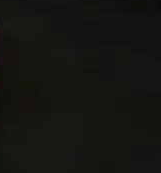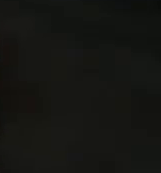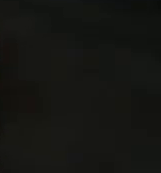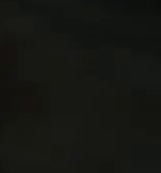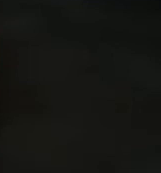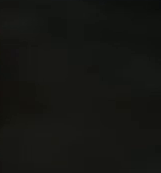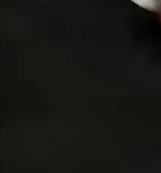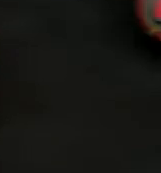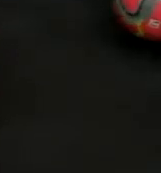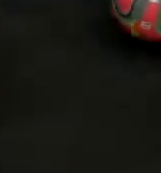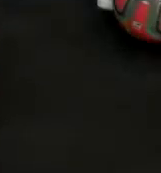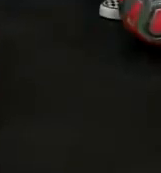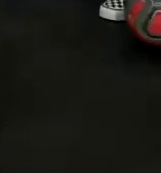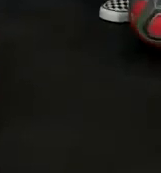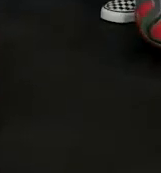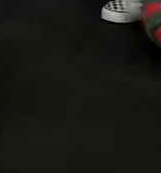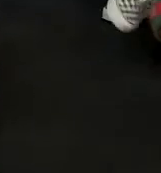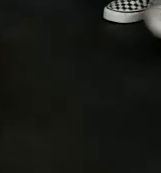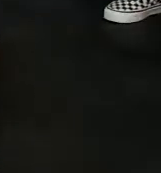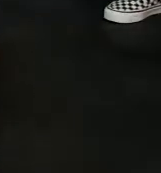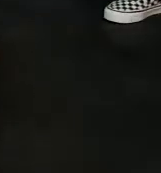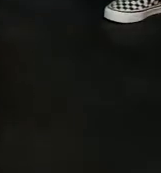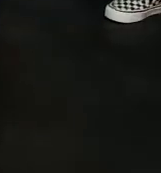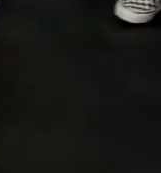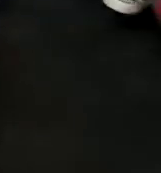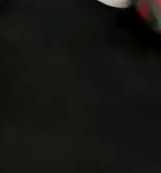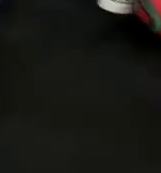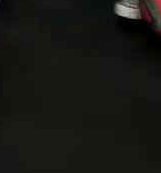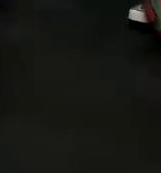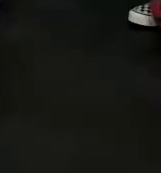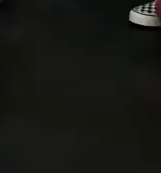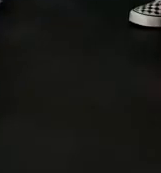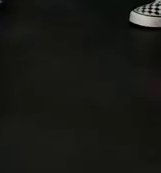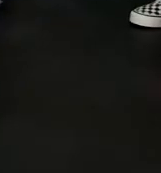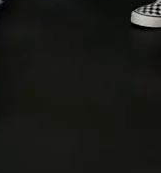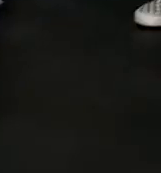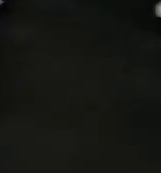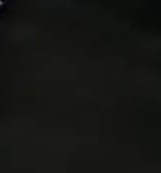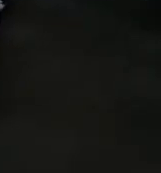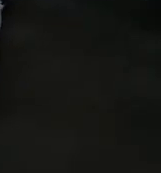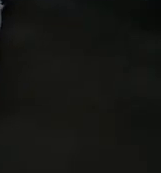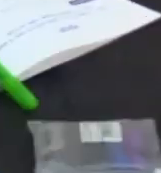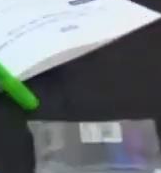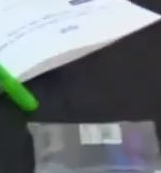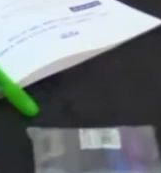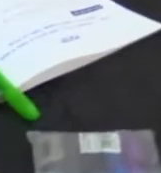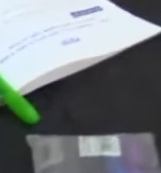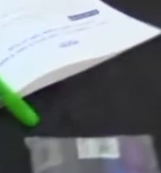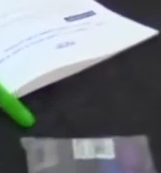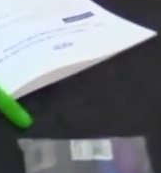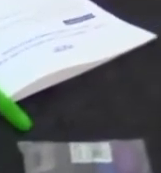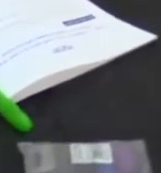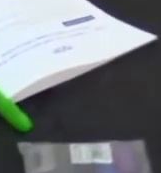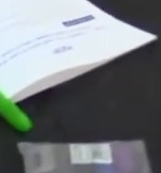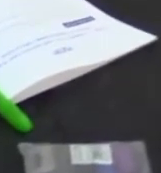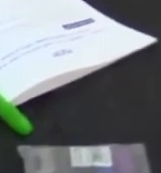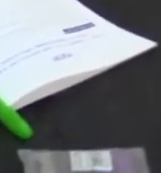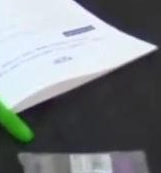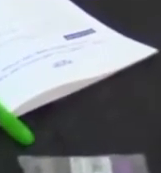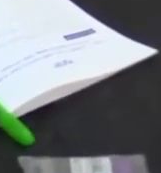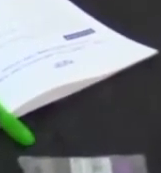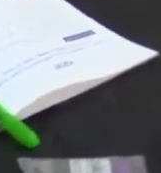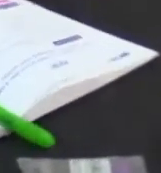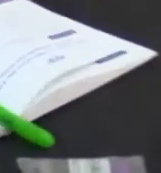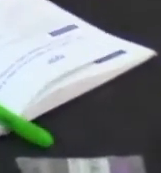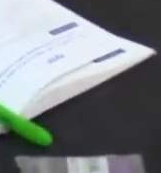I love using colour when I study. All right, but you've written all over your book. I think that'll freak out quite a few teachers. But I think the colour